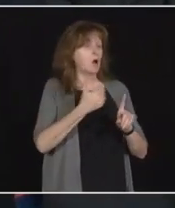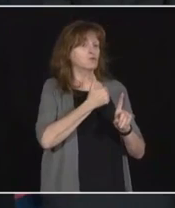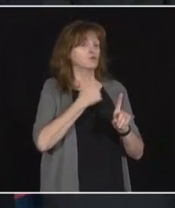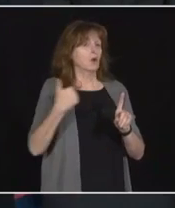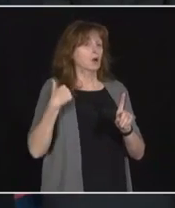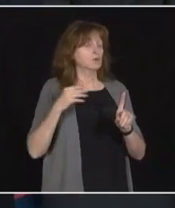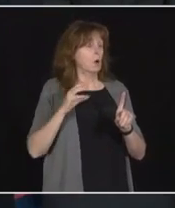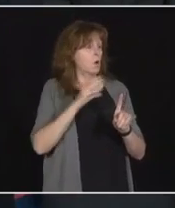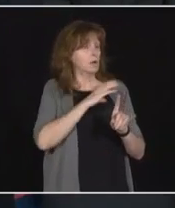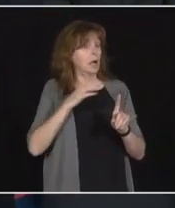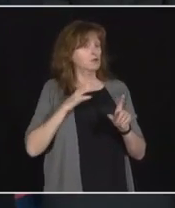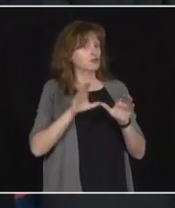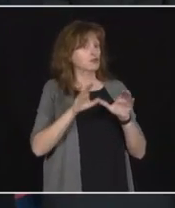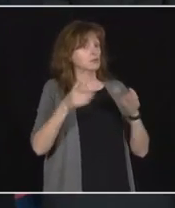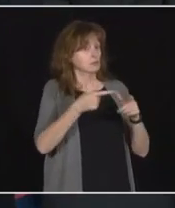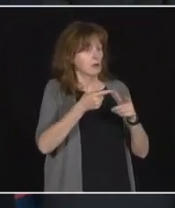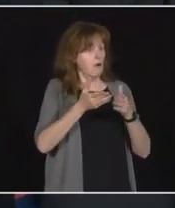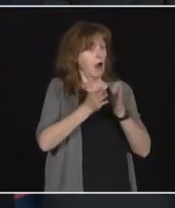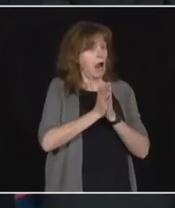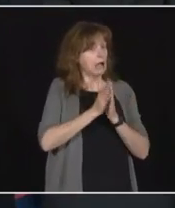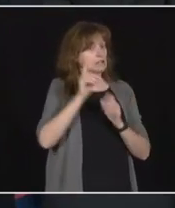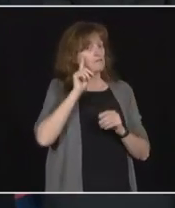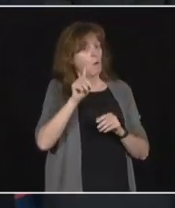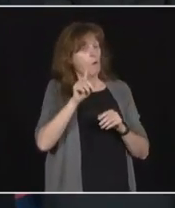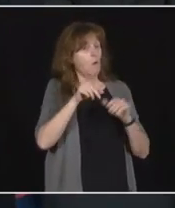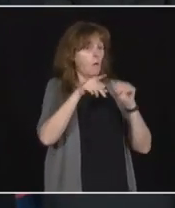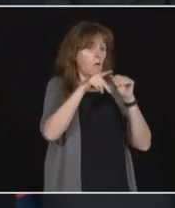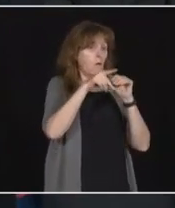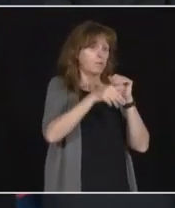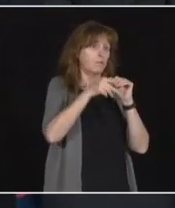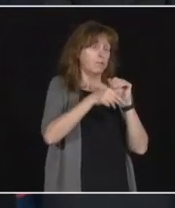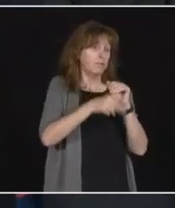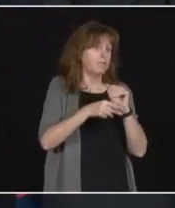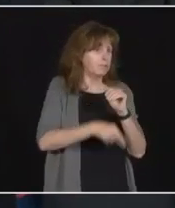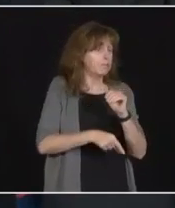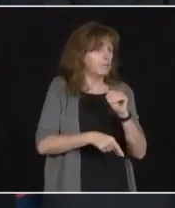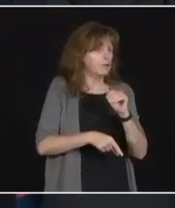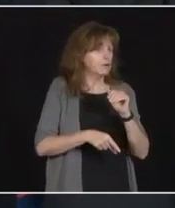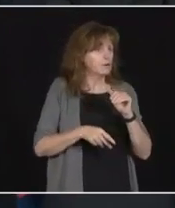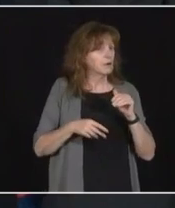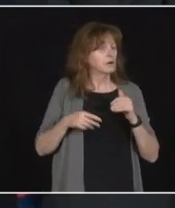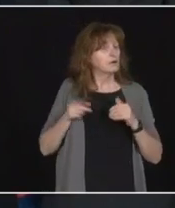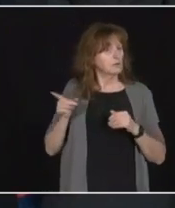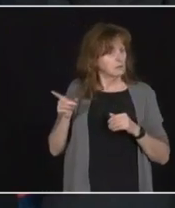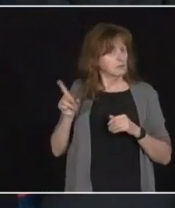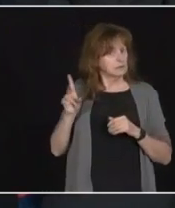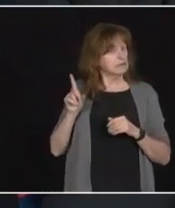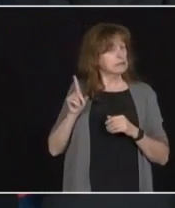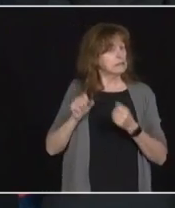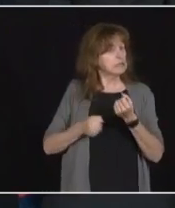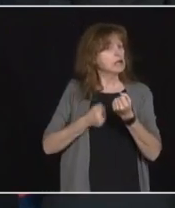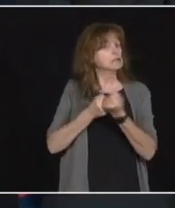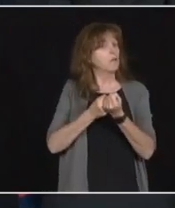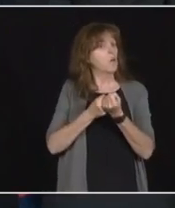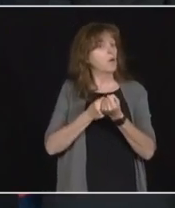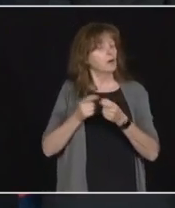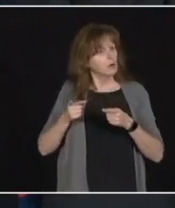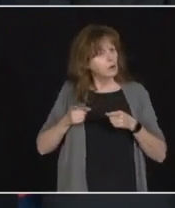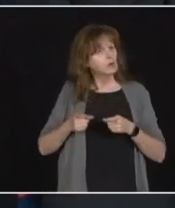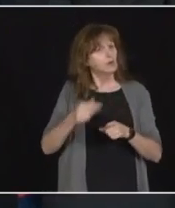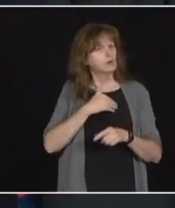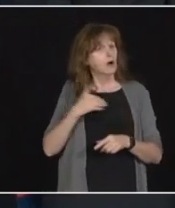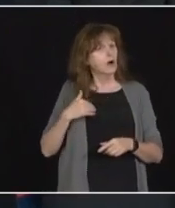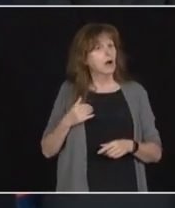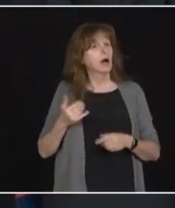Was this not an effort that you supported at the time? And if so, how do you square that with your comments earlier this week? Well, we drove efficiencies right